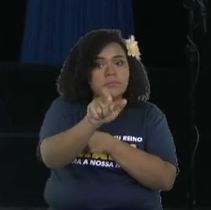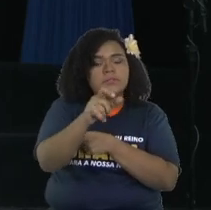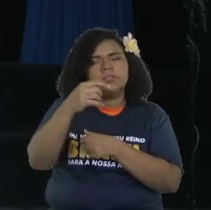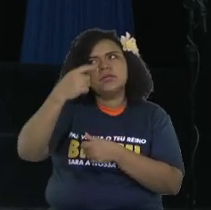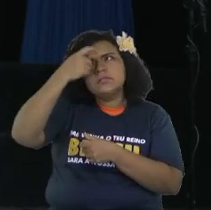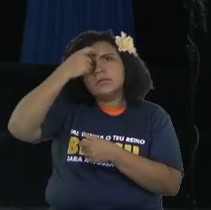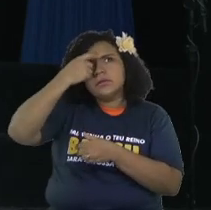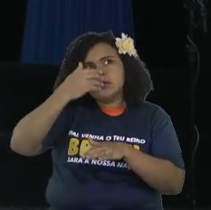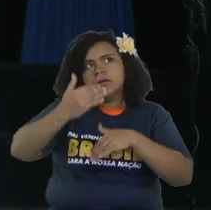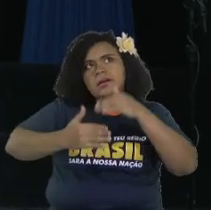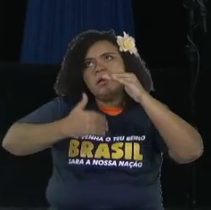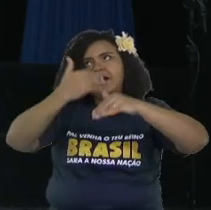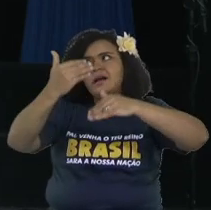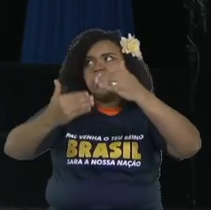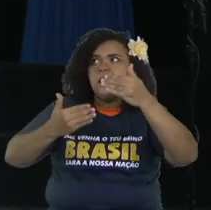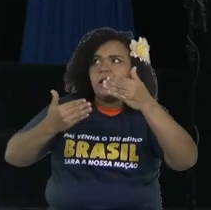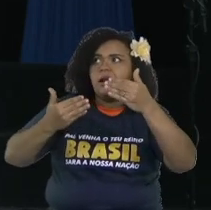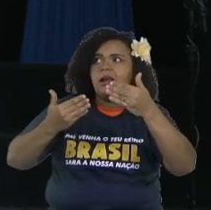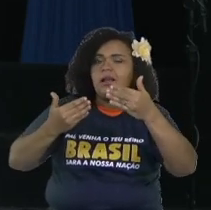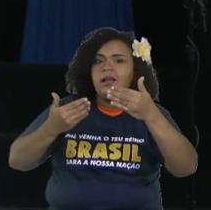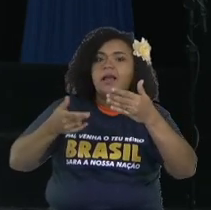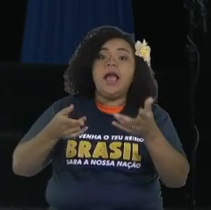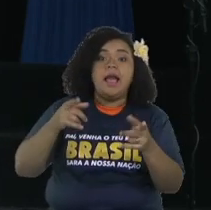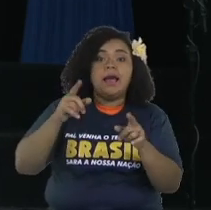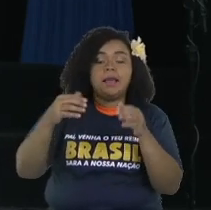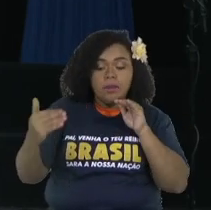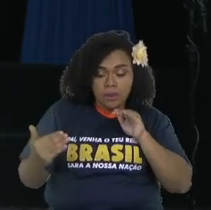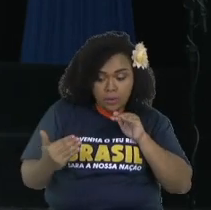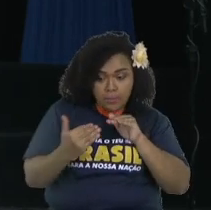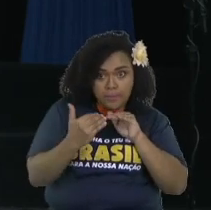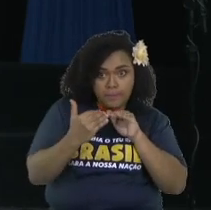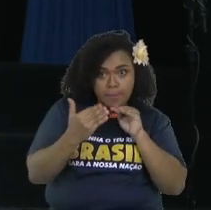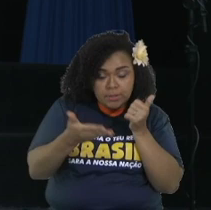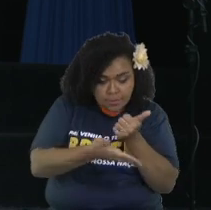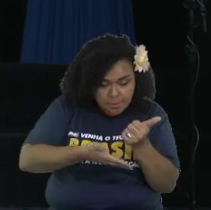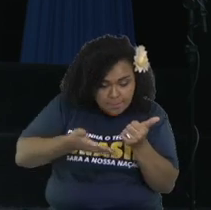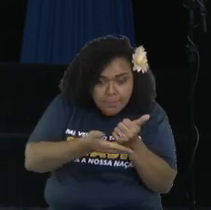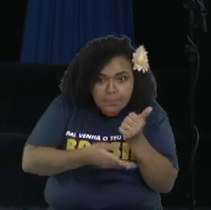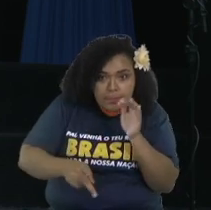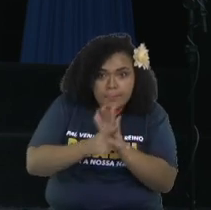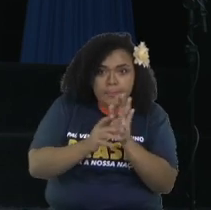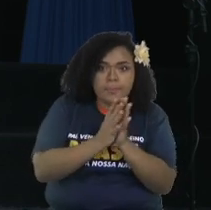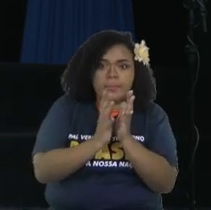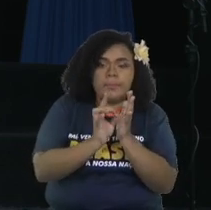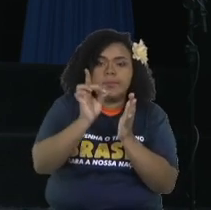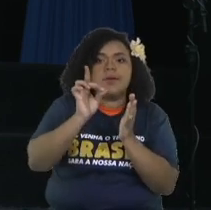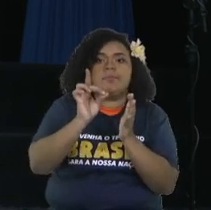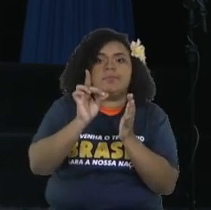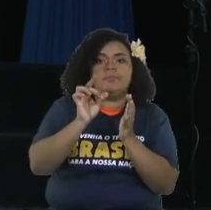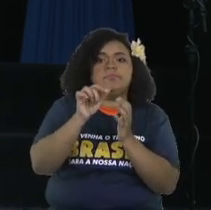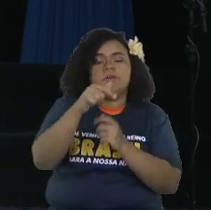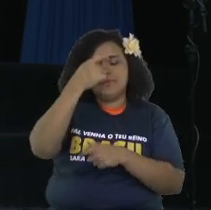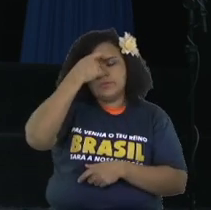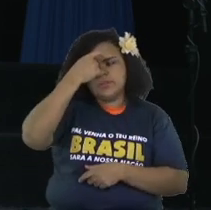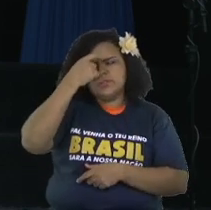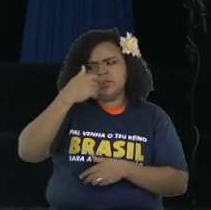essentials for you to prosper. Eight conditions, Bible conditions for prosperity.